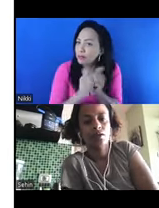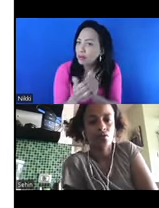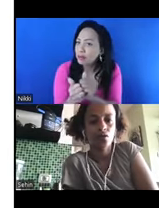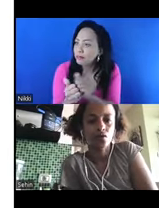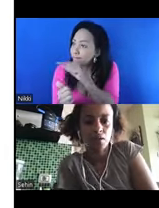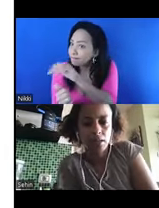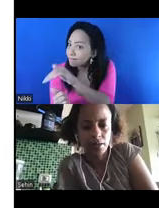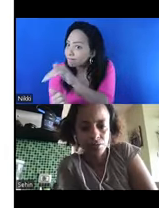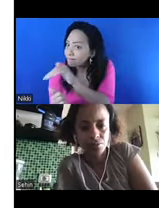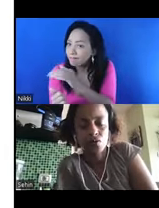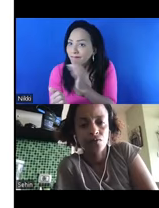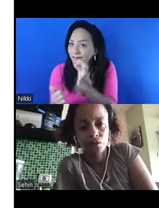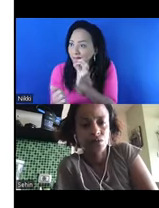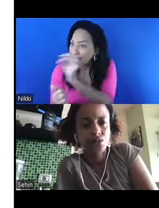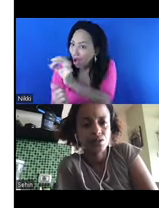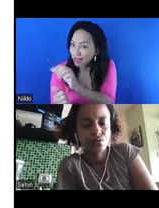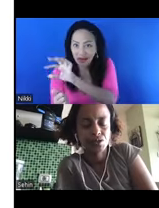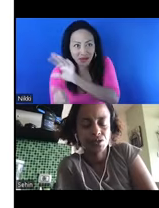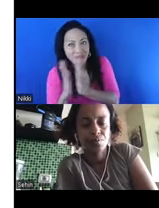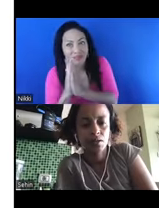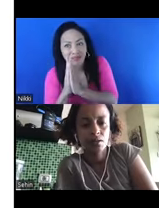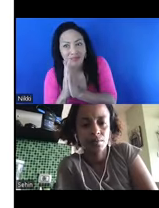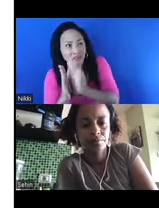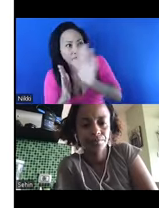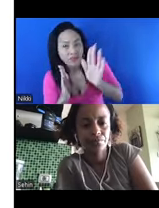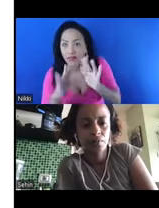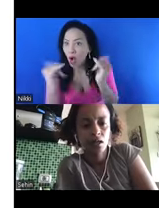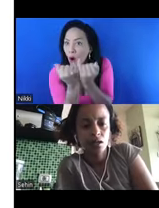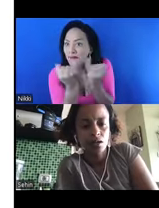to the conflict, which has just been